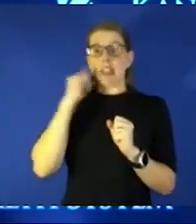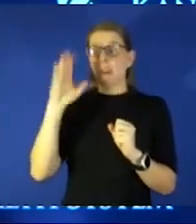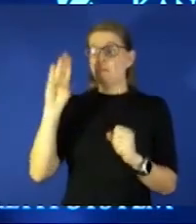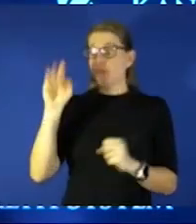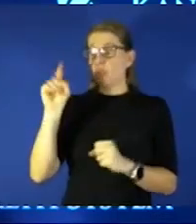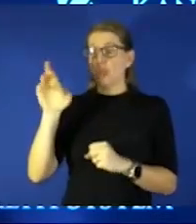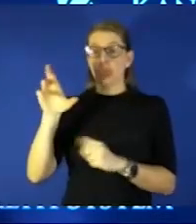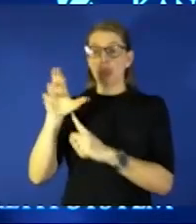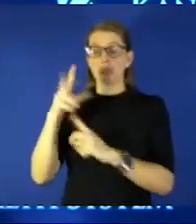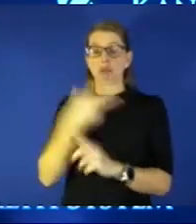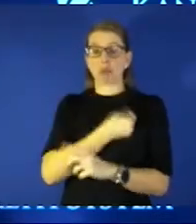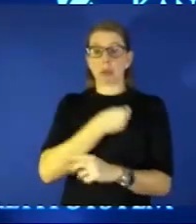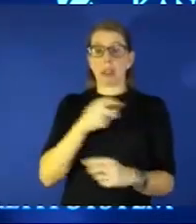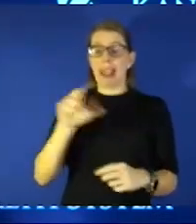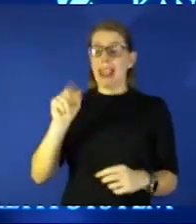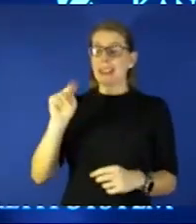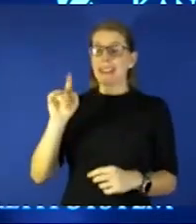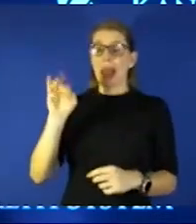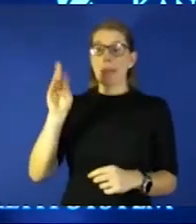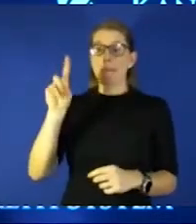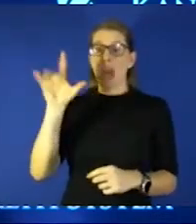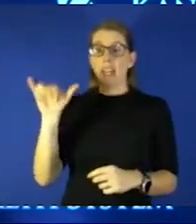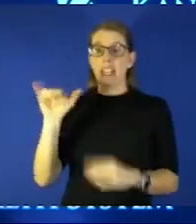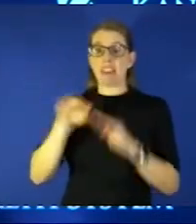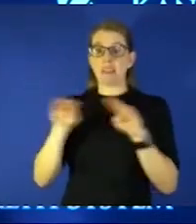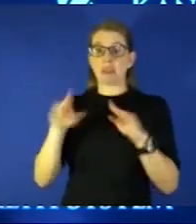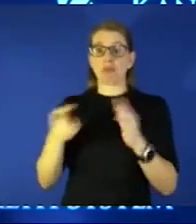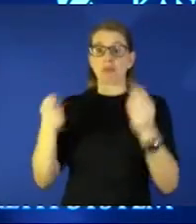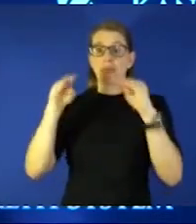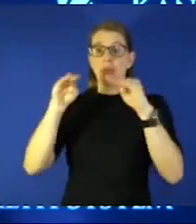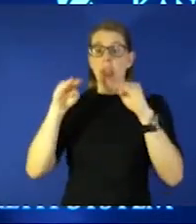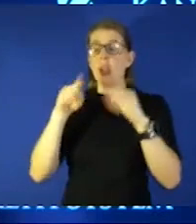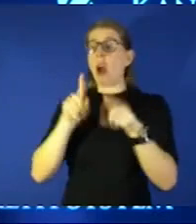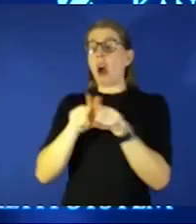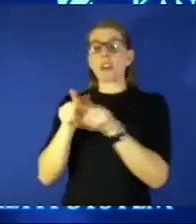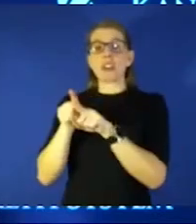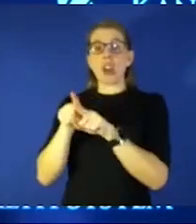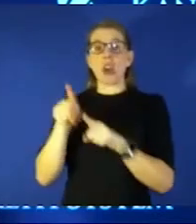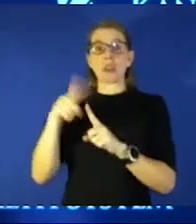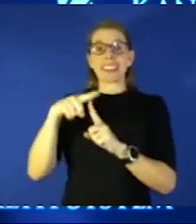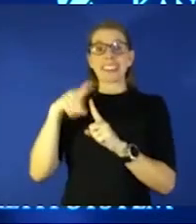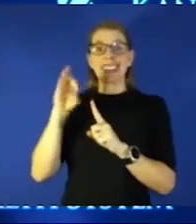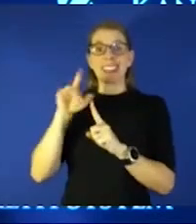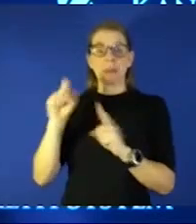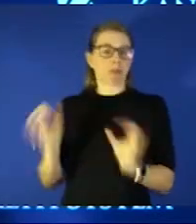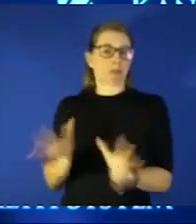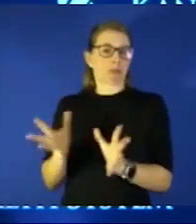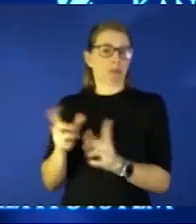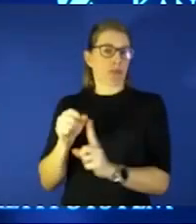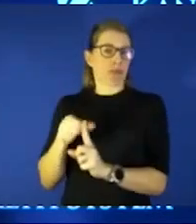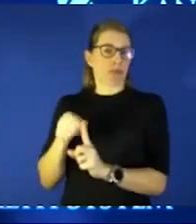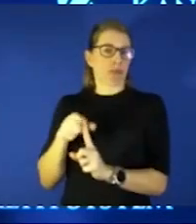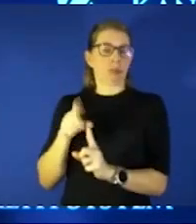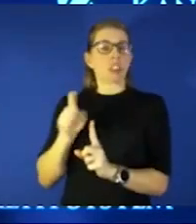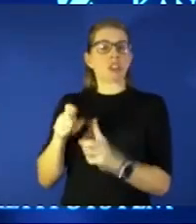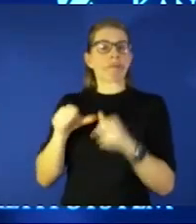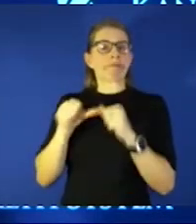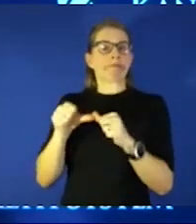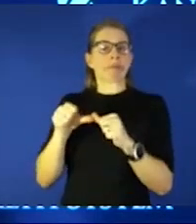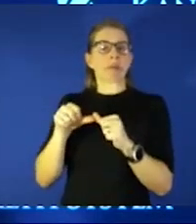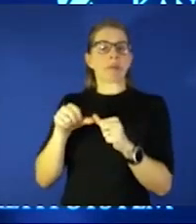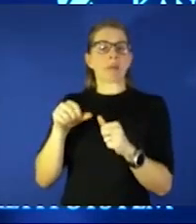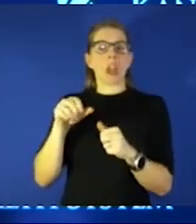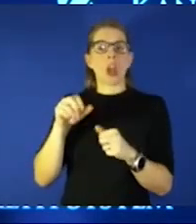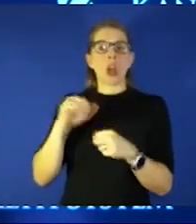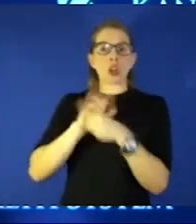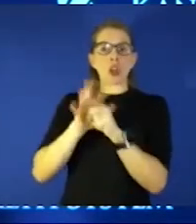antibody levels you're also giving a little boost out to those t cells to give them a gentle prod a general reminder that they should keep omicron or keep covet in